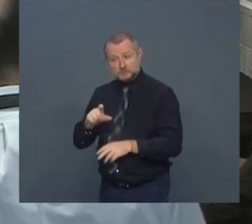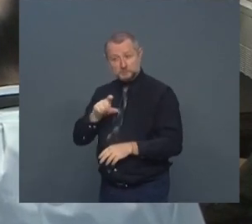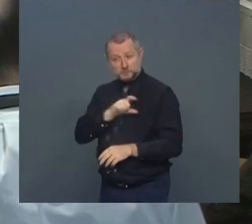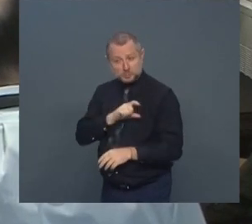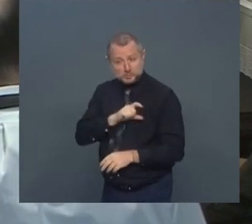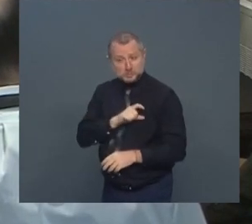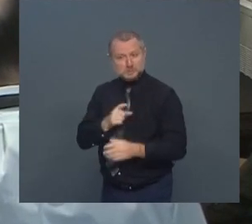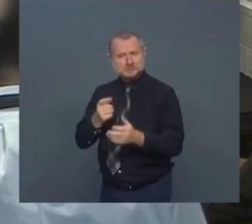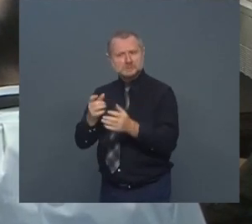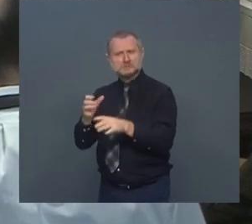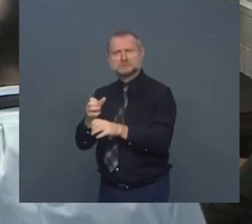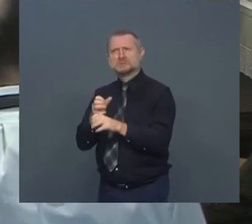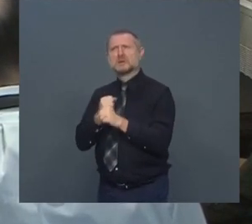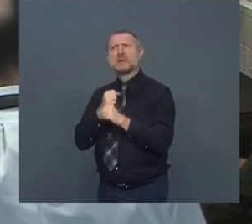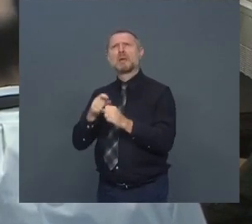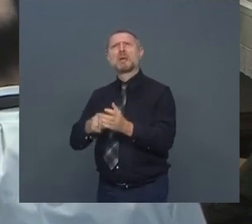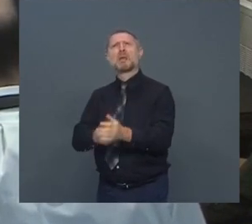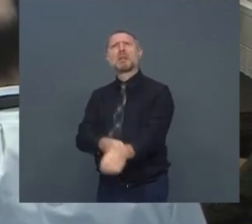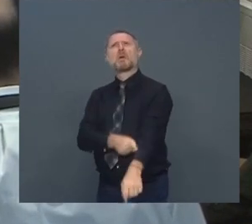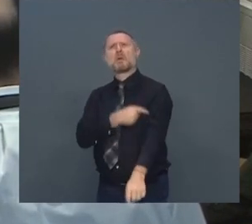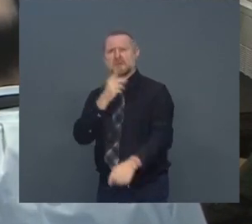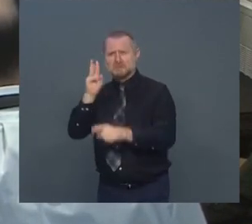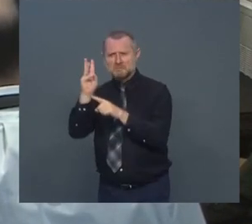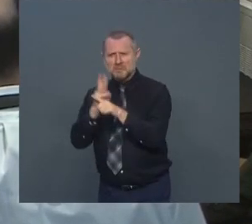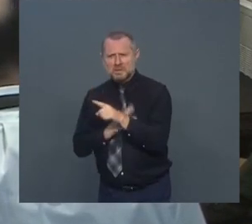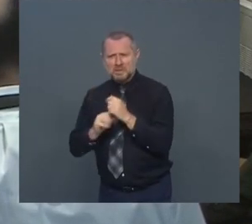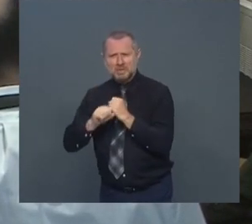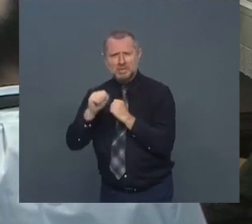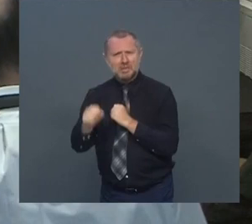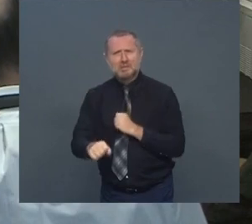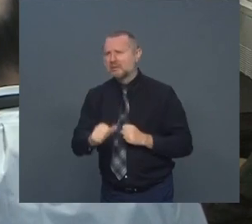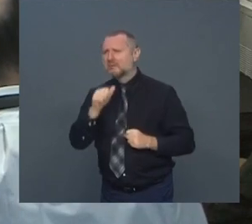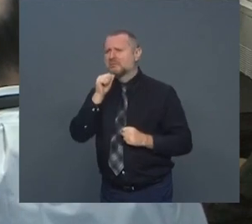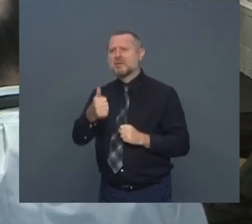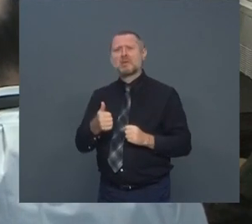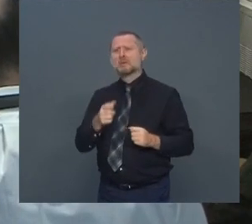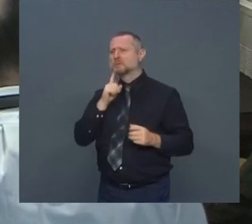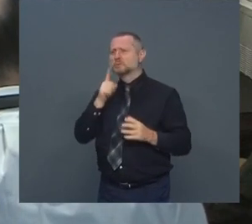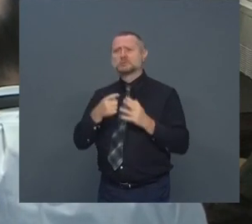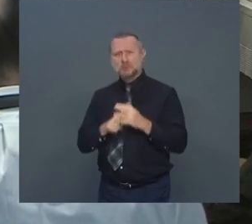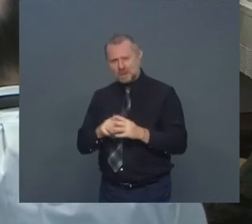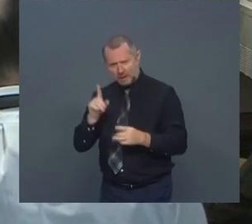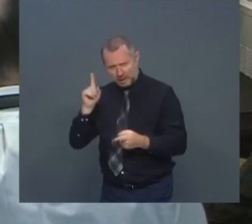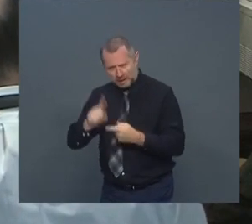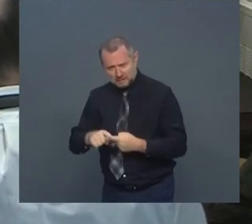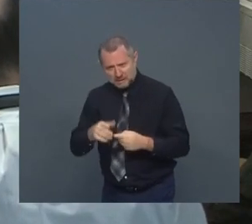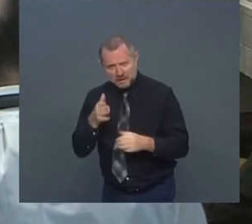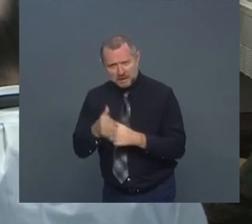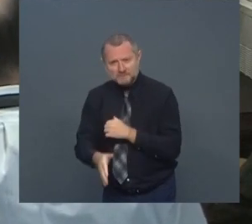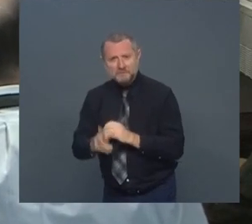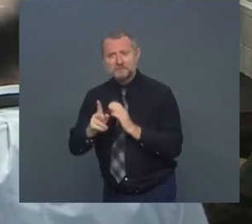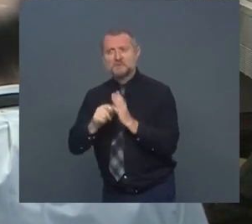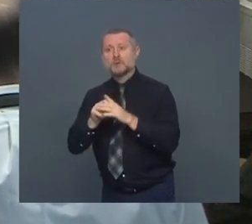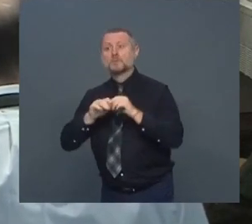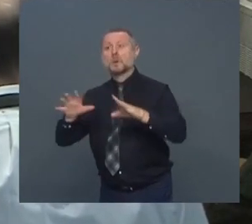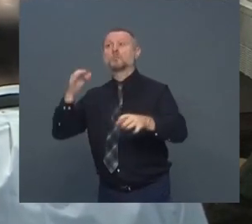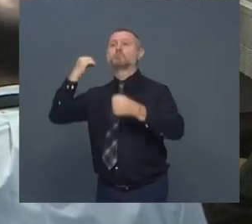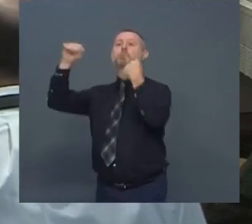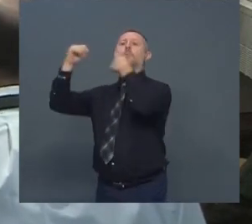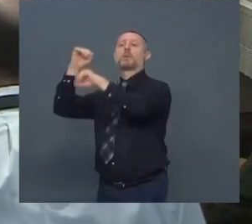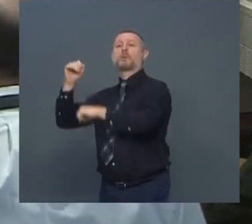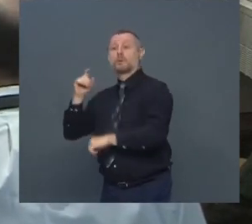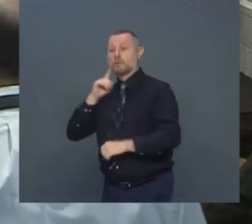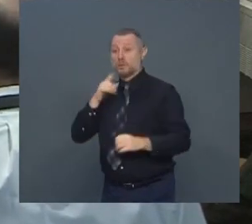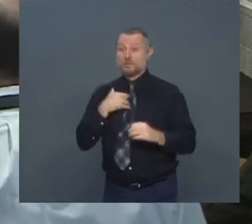months for this to happen and it didn't happen until a video was released and there were protests in the street. And related to that, my colleague George Joseph has been